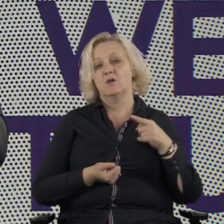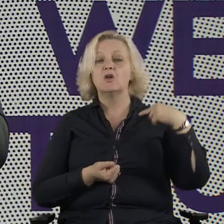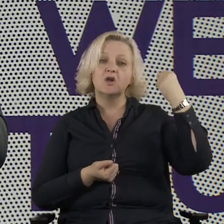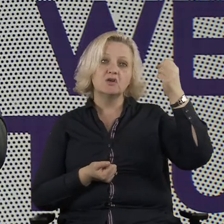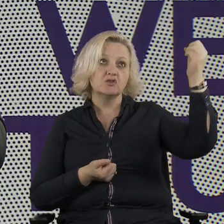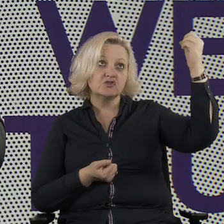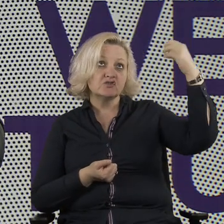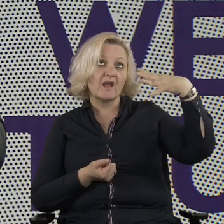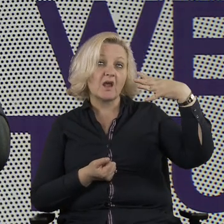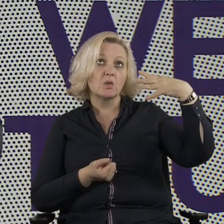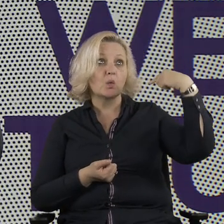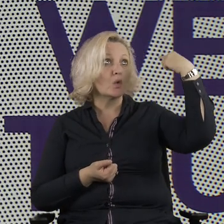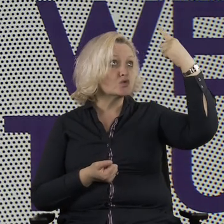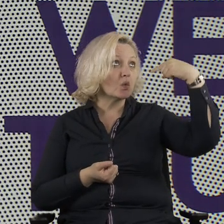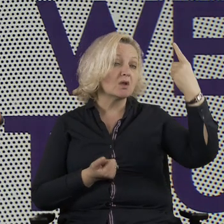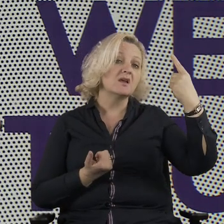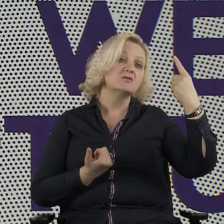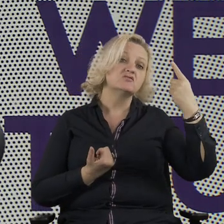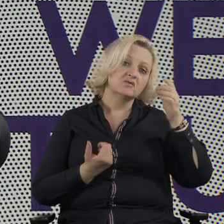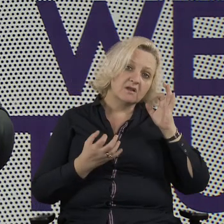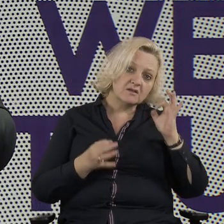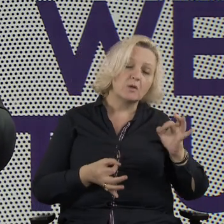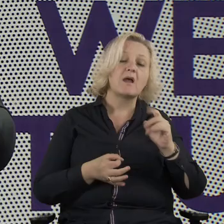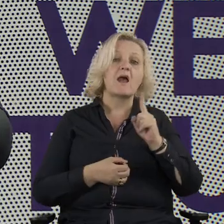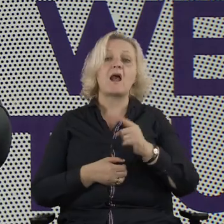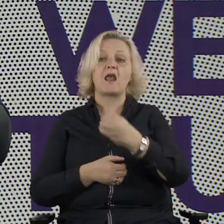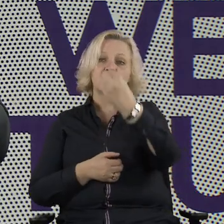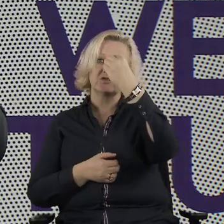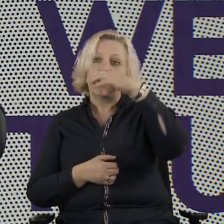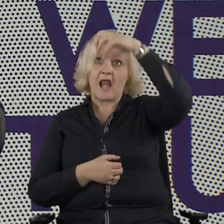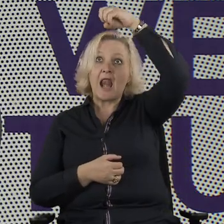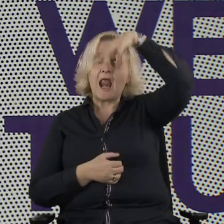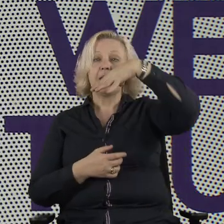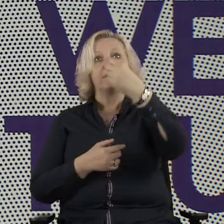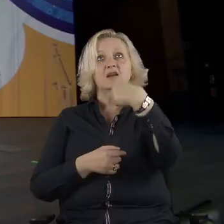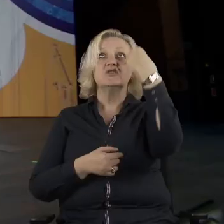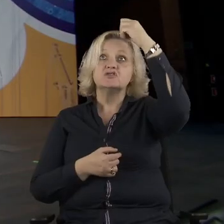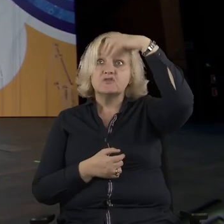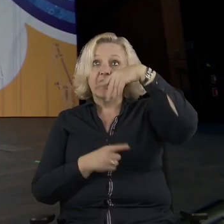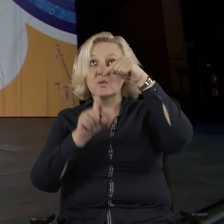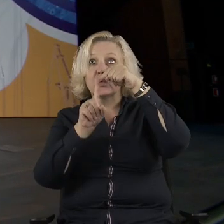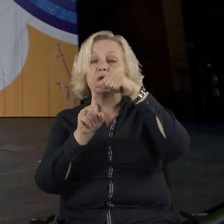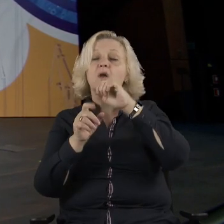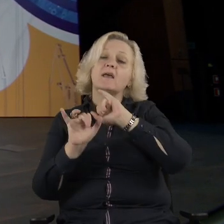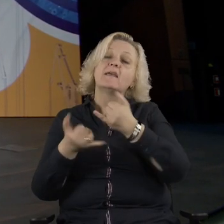small changes taken by a large collective can mean bigger than expected